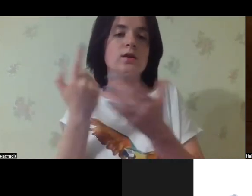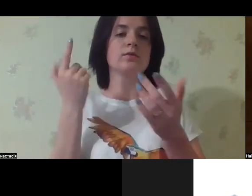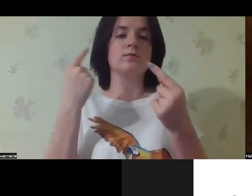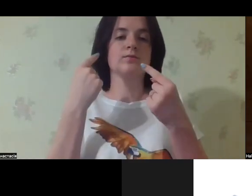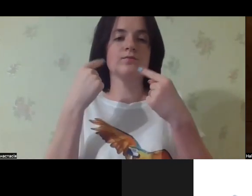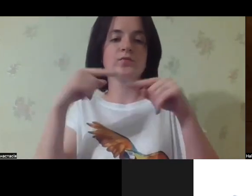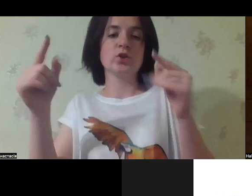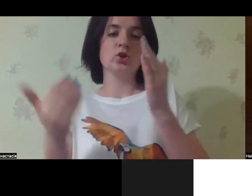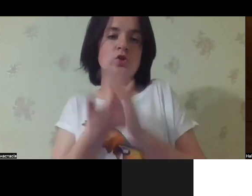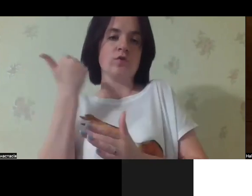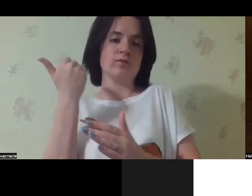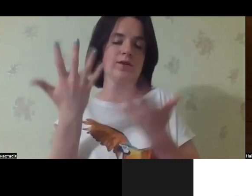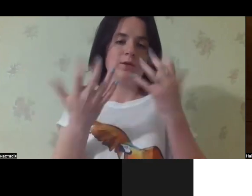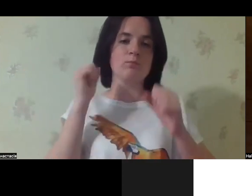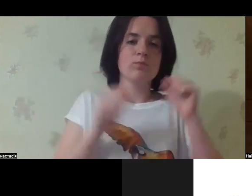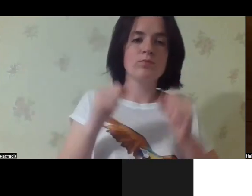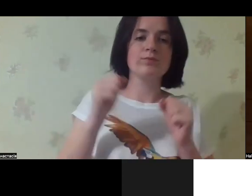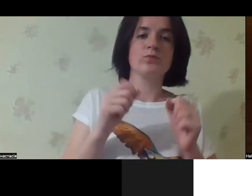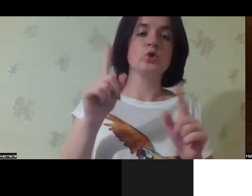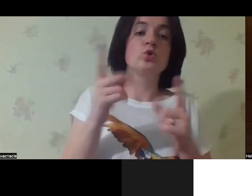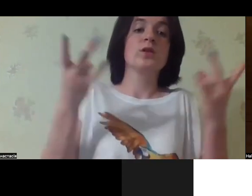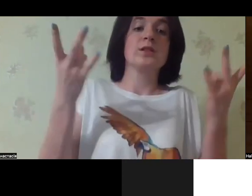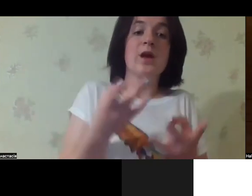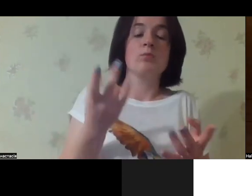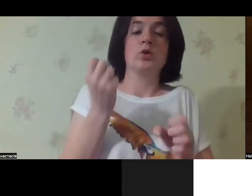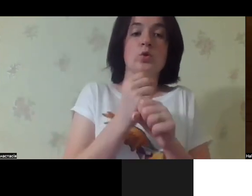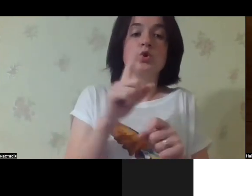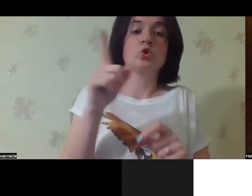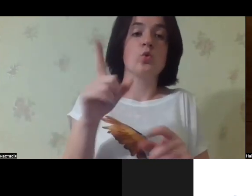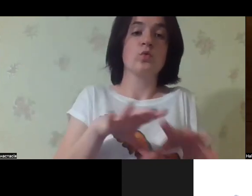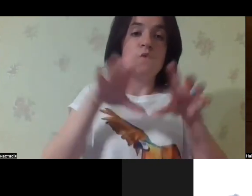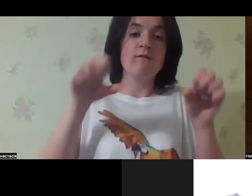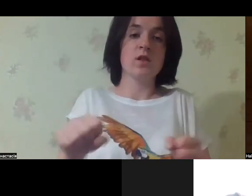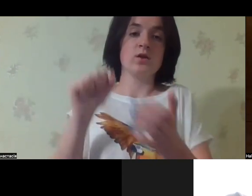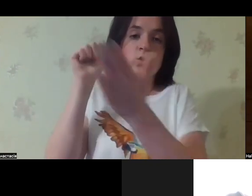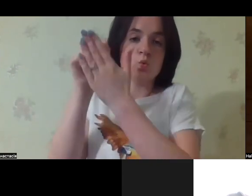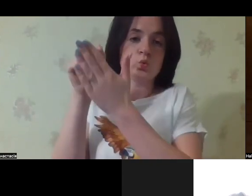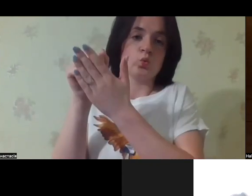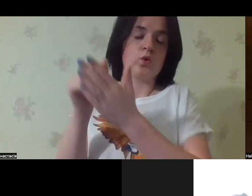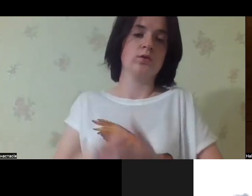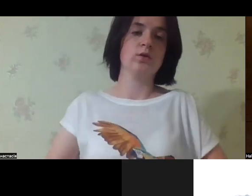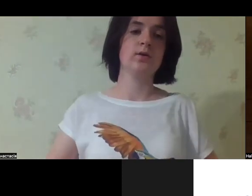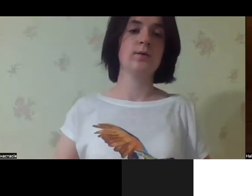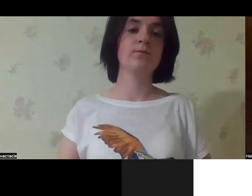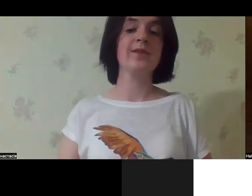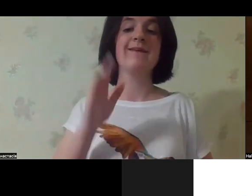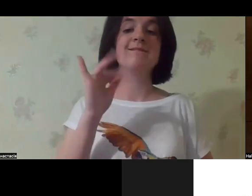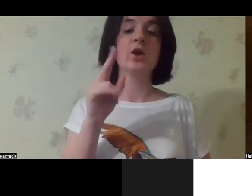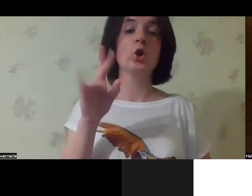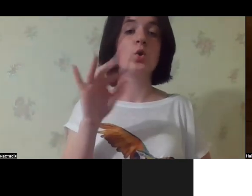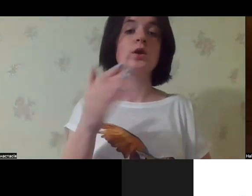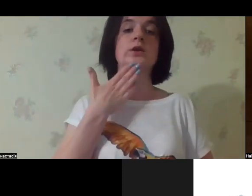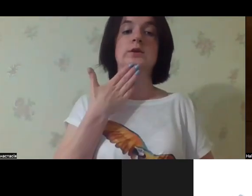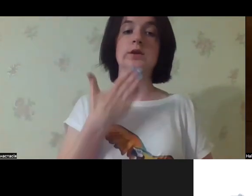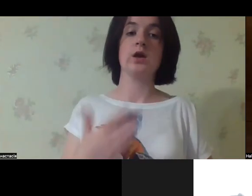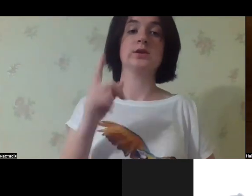But there are also huge NGOs that could do something. And tell me more. What can